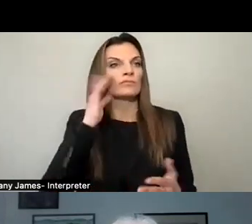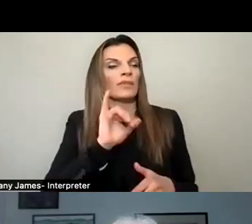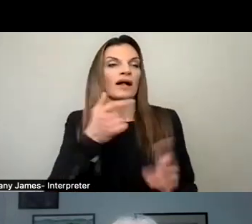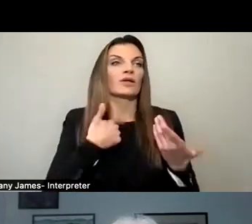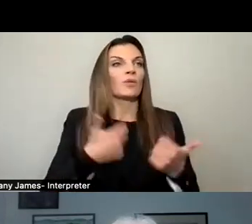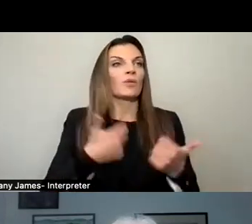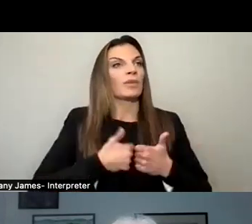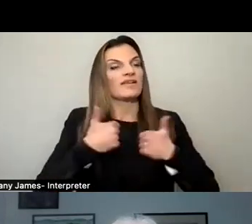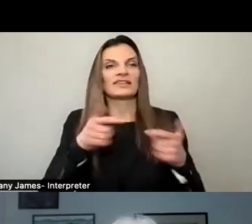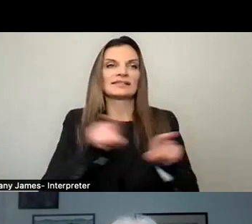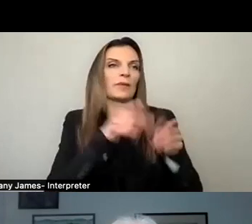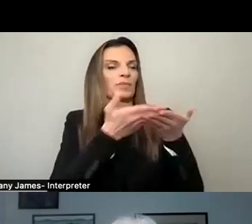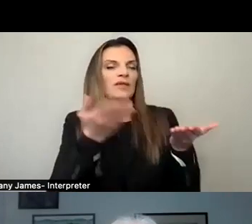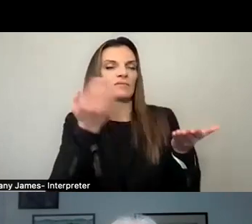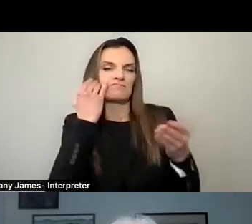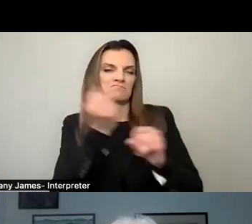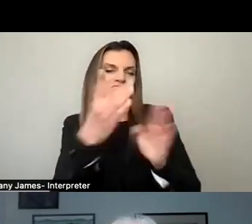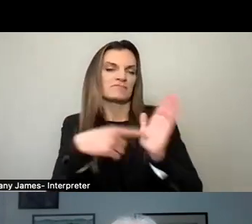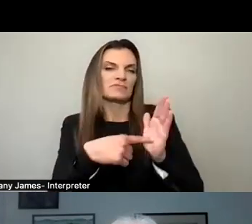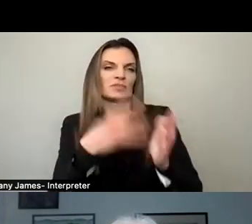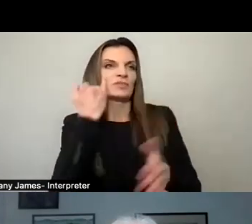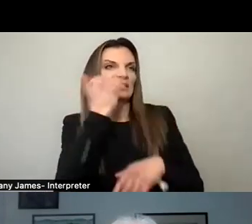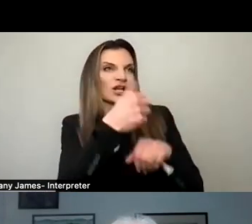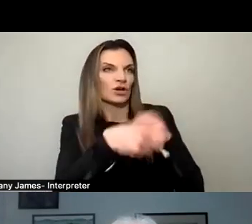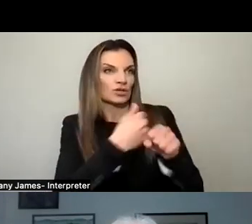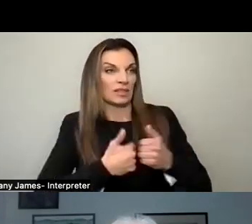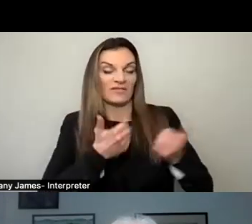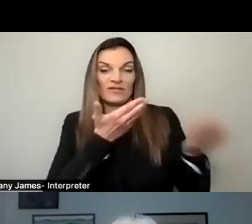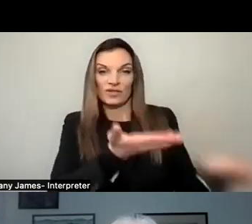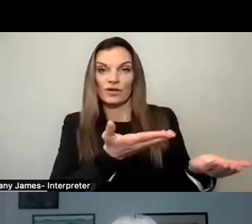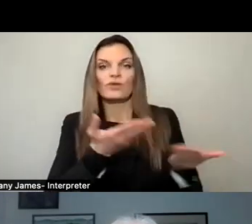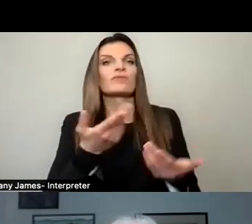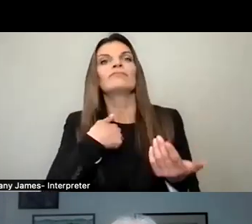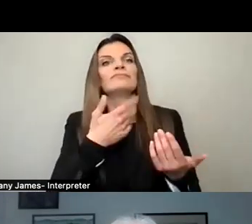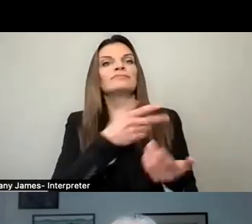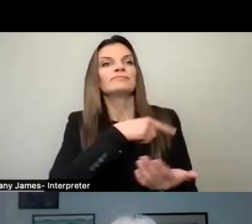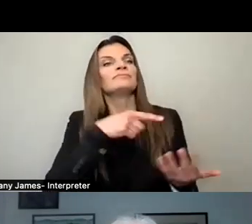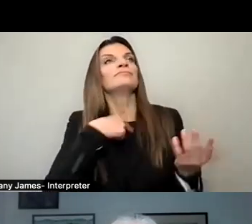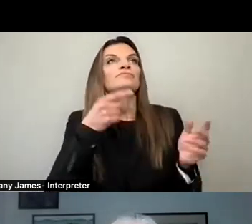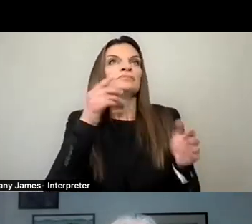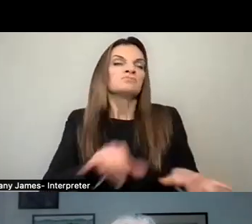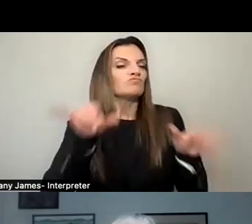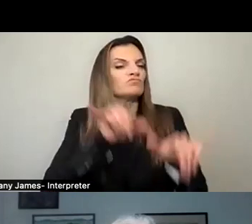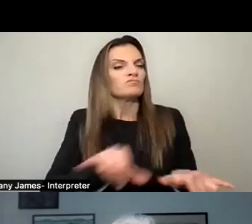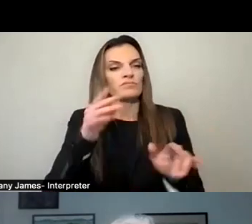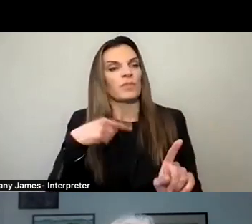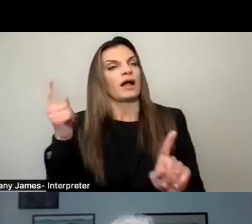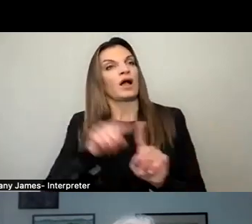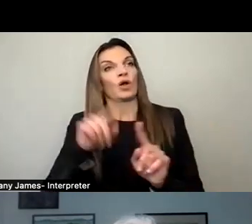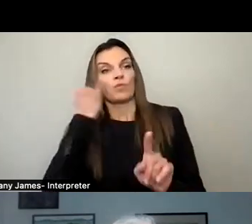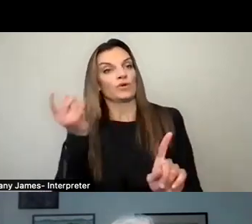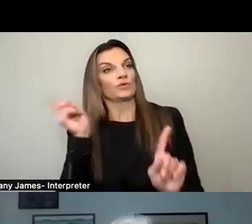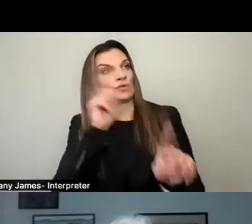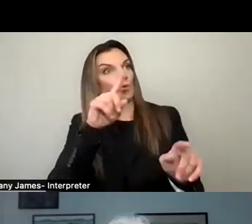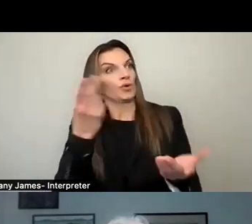might not notice small things that are different. You might not notice that cracked paint or other things, but when you come into it fresh and new, you really